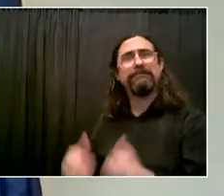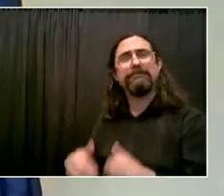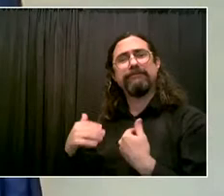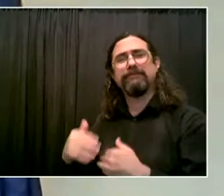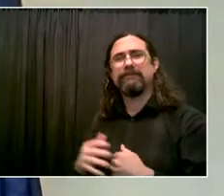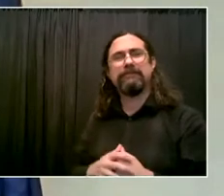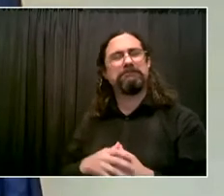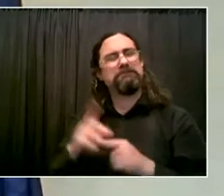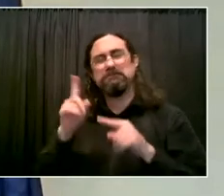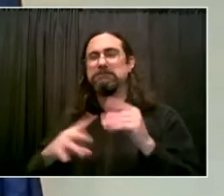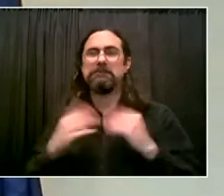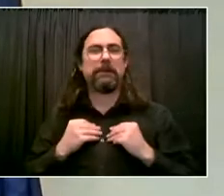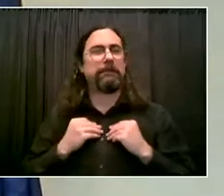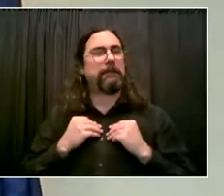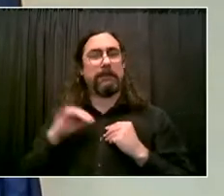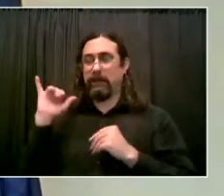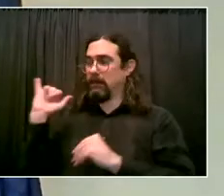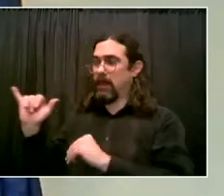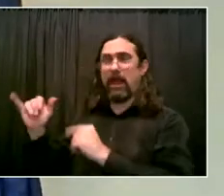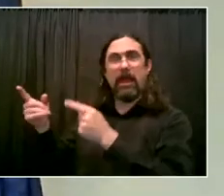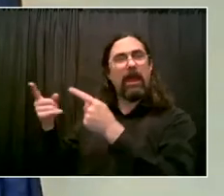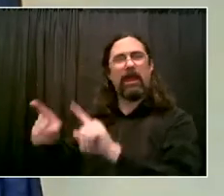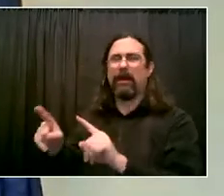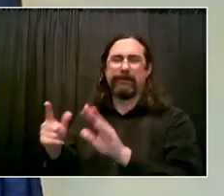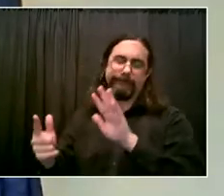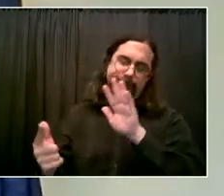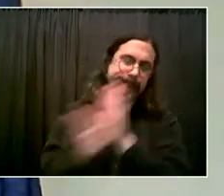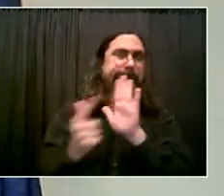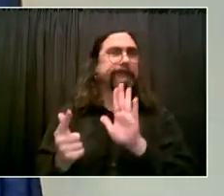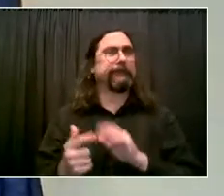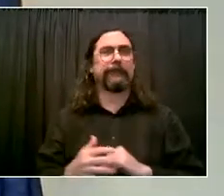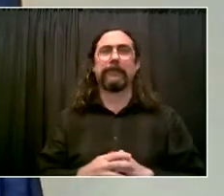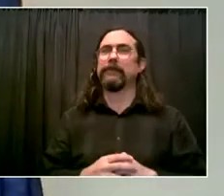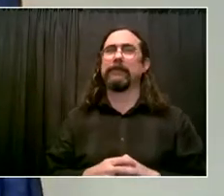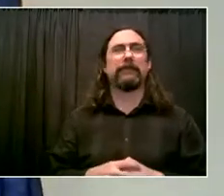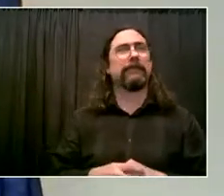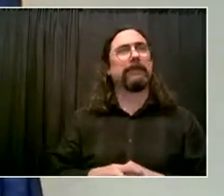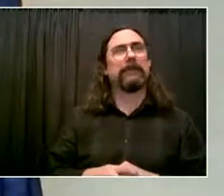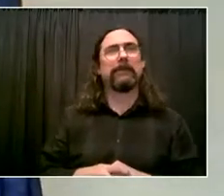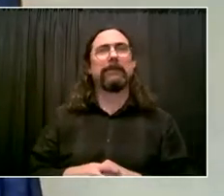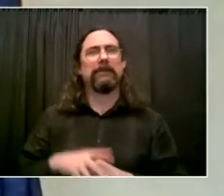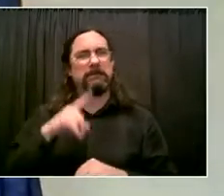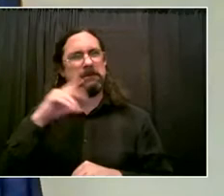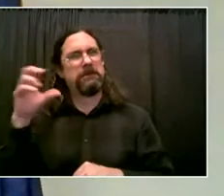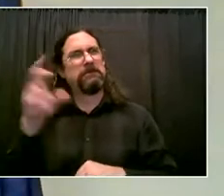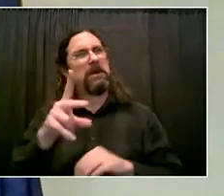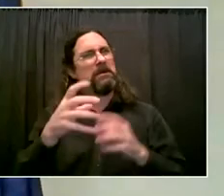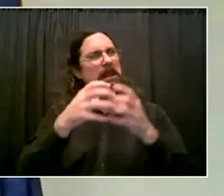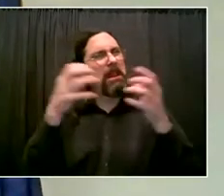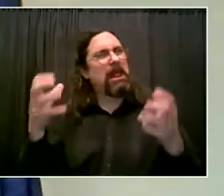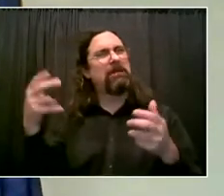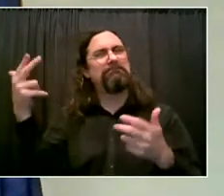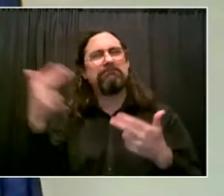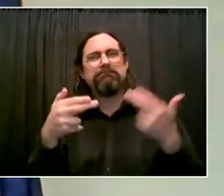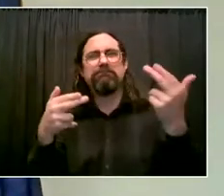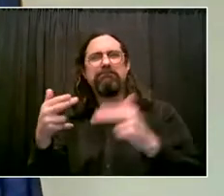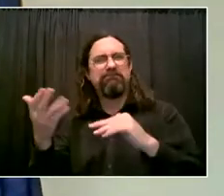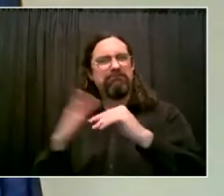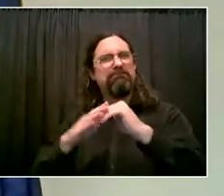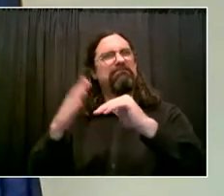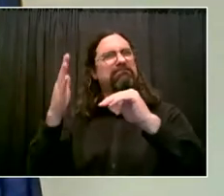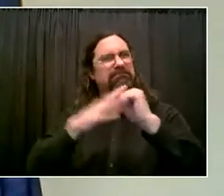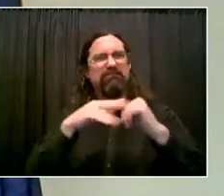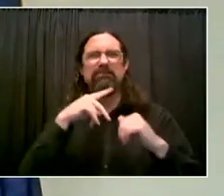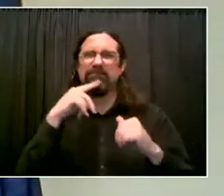violence in our communities right now. And I see people at their worst as District Attorney. So I know that. So